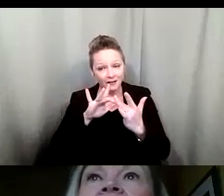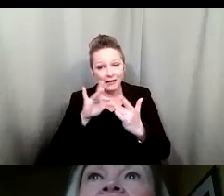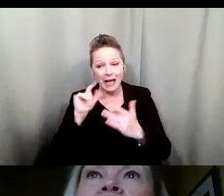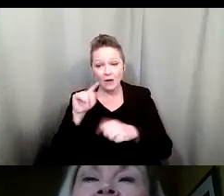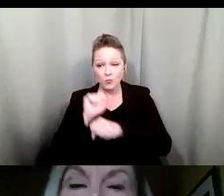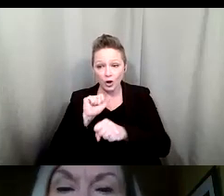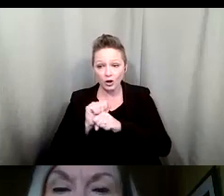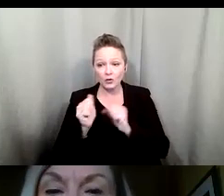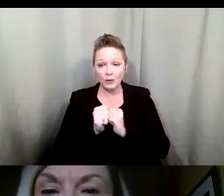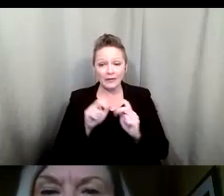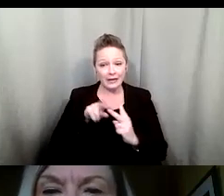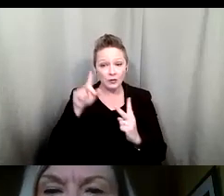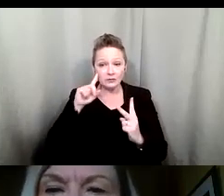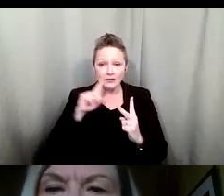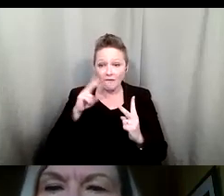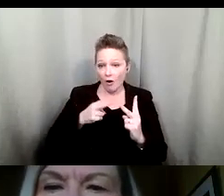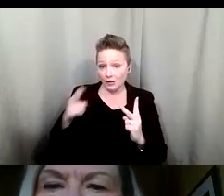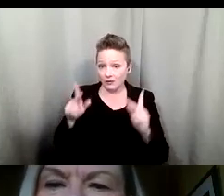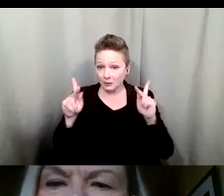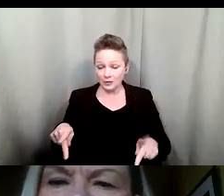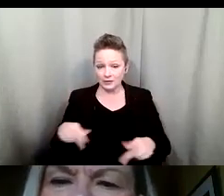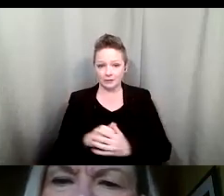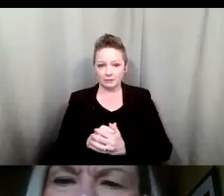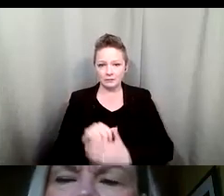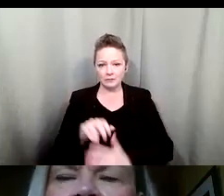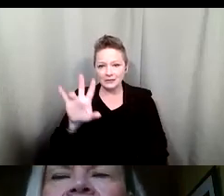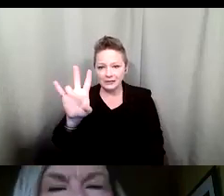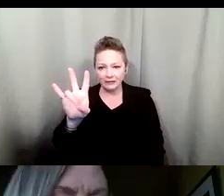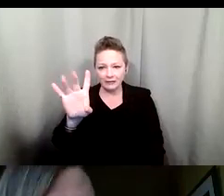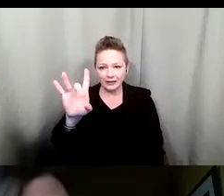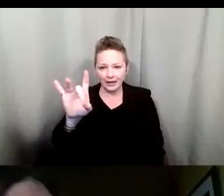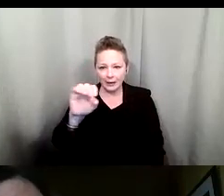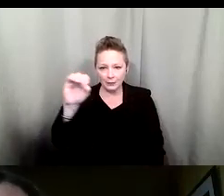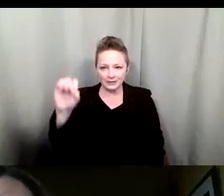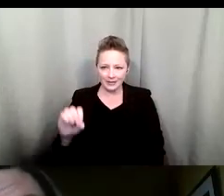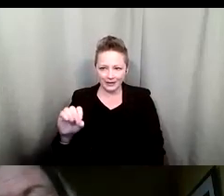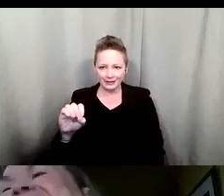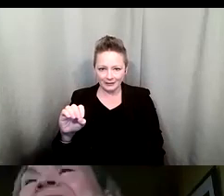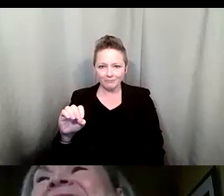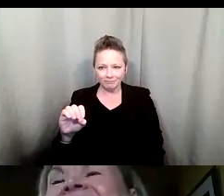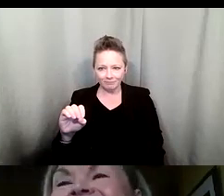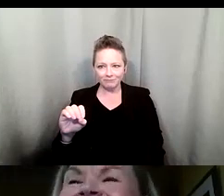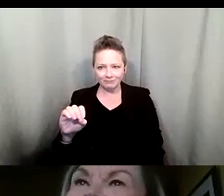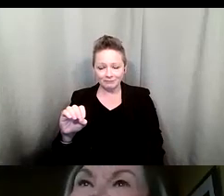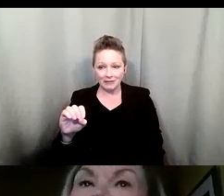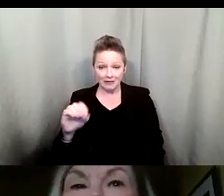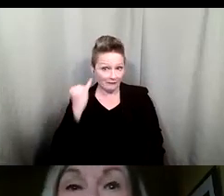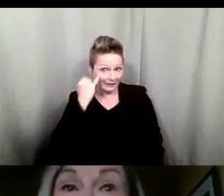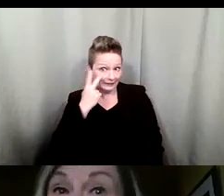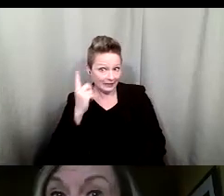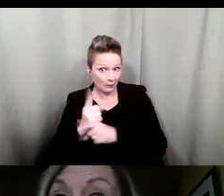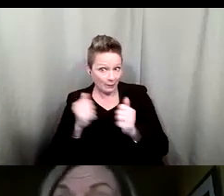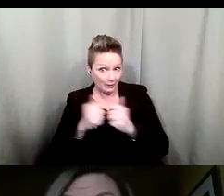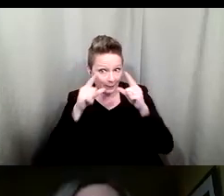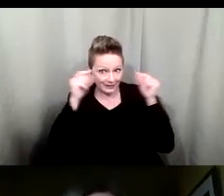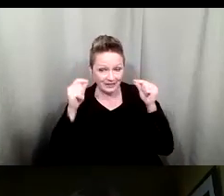with deaf or hard of hearing person 78 percent if I can see right without my glasses have said that you